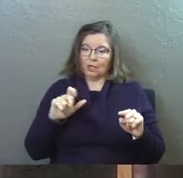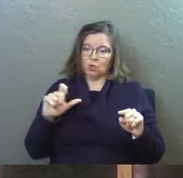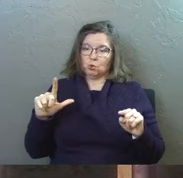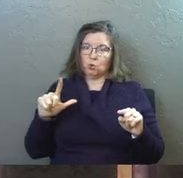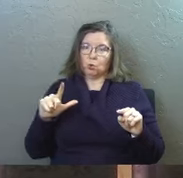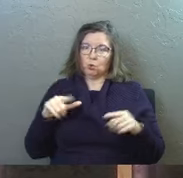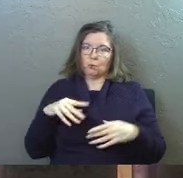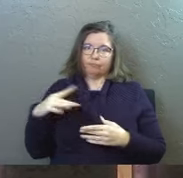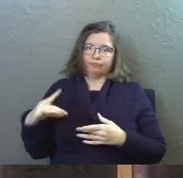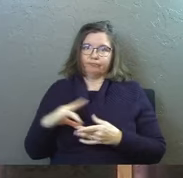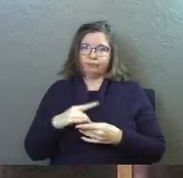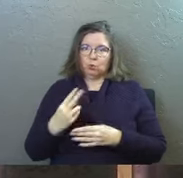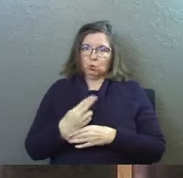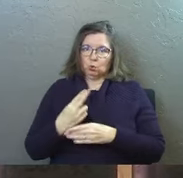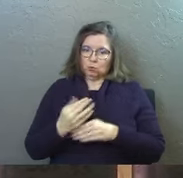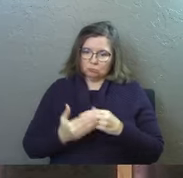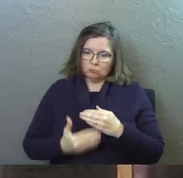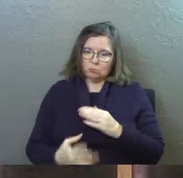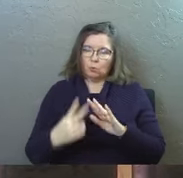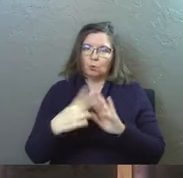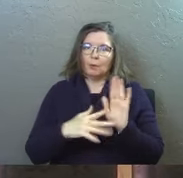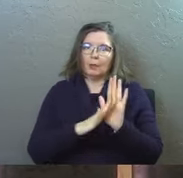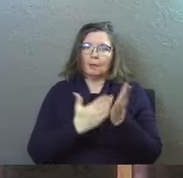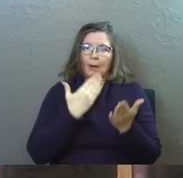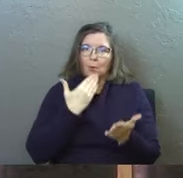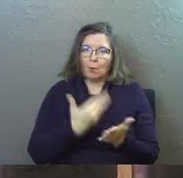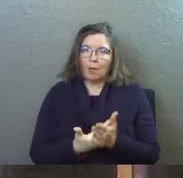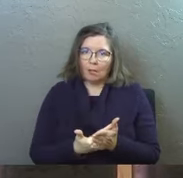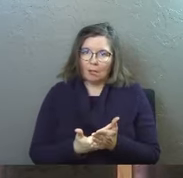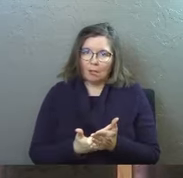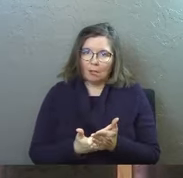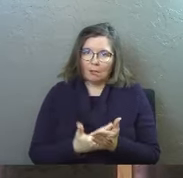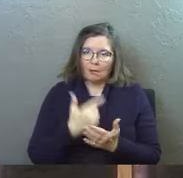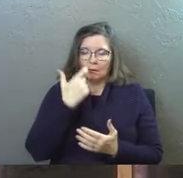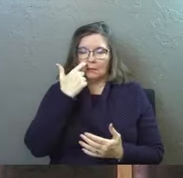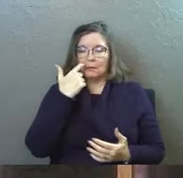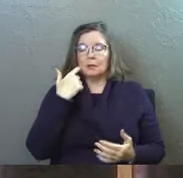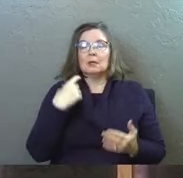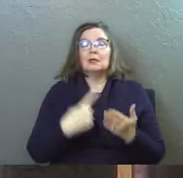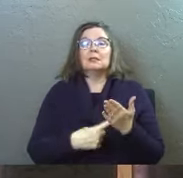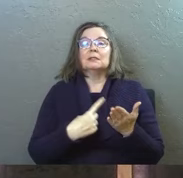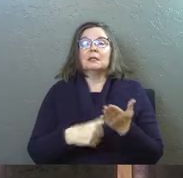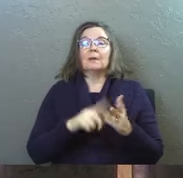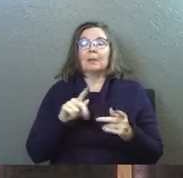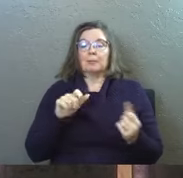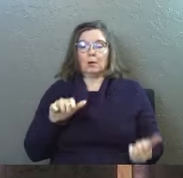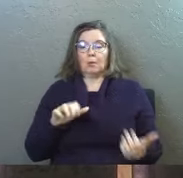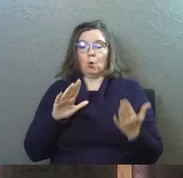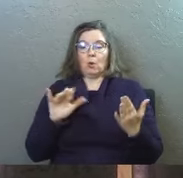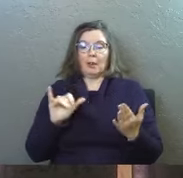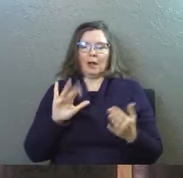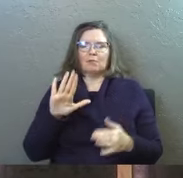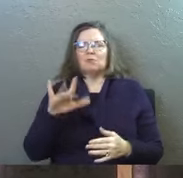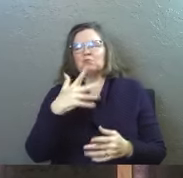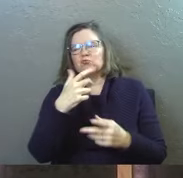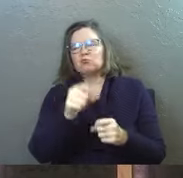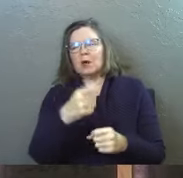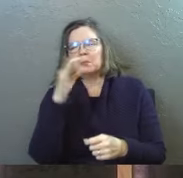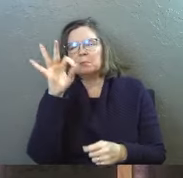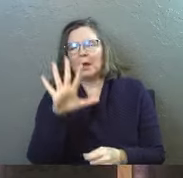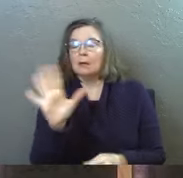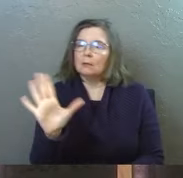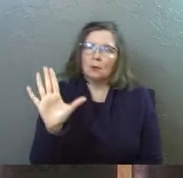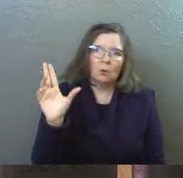so that you can read the bible well okay sometimes the way people approach you is like just trust your